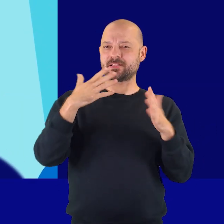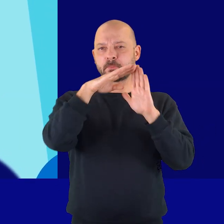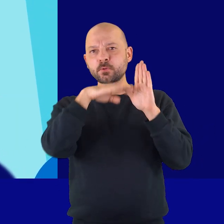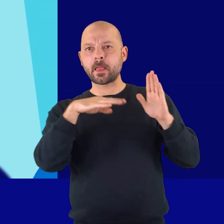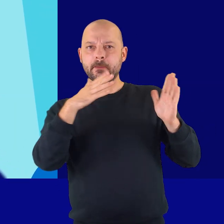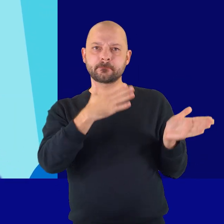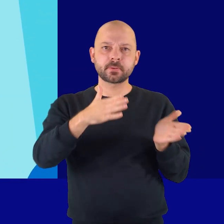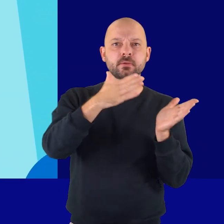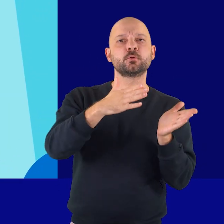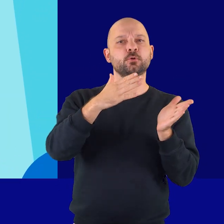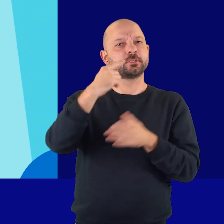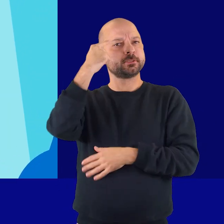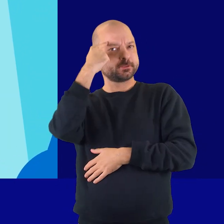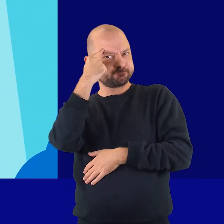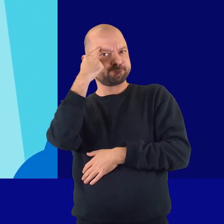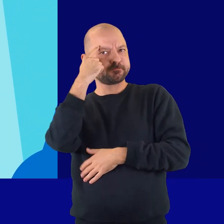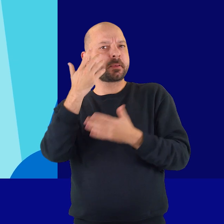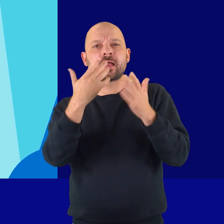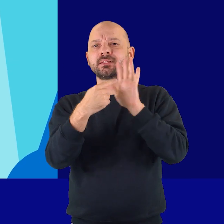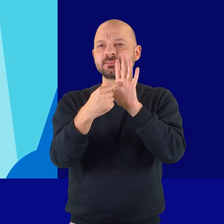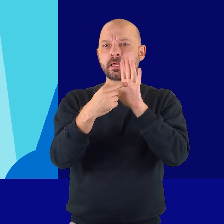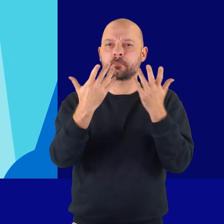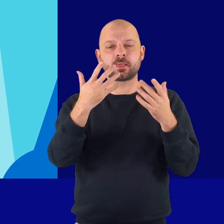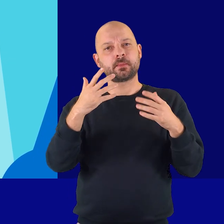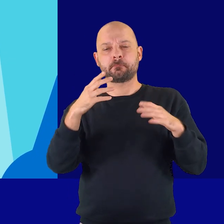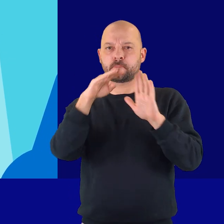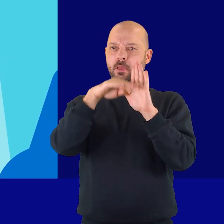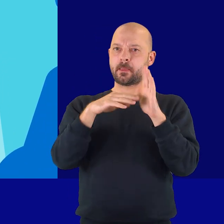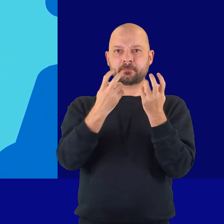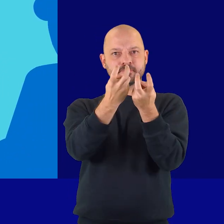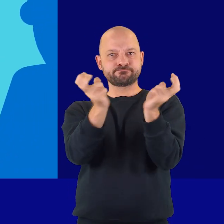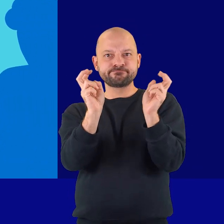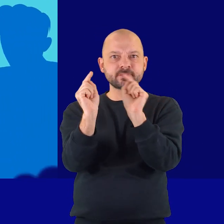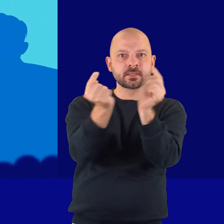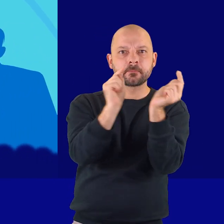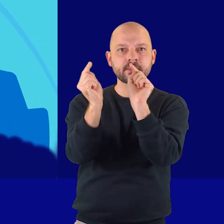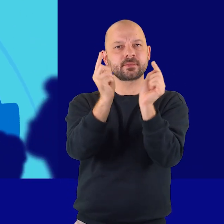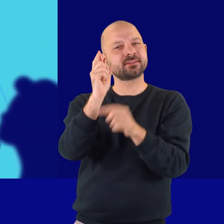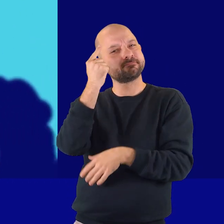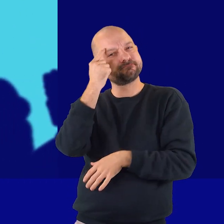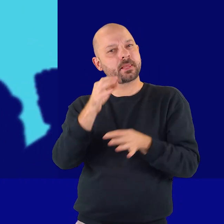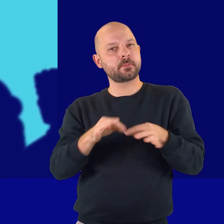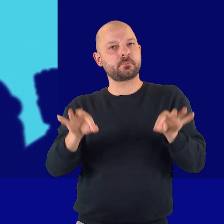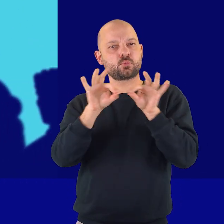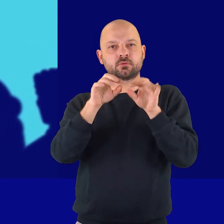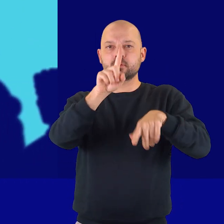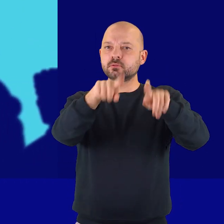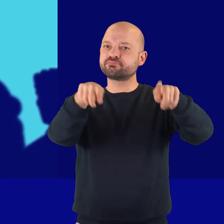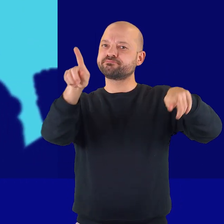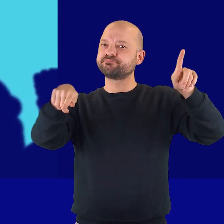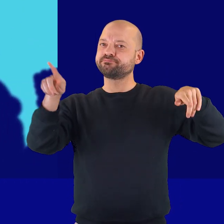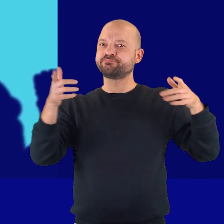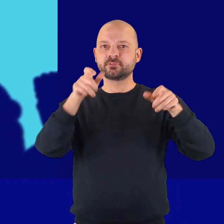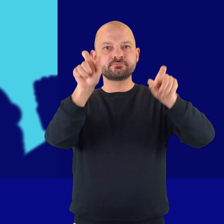When planning events, we can take the collective mission into account. For example, by making sure that participants